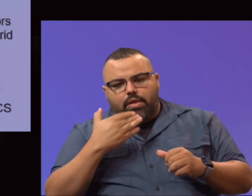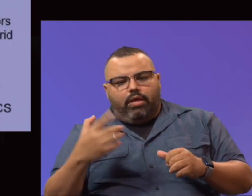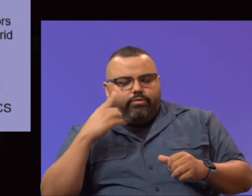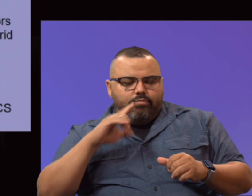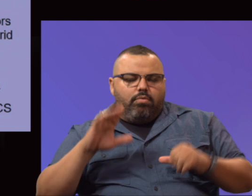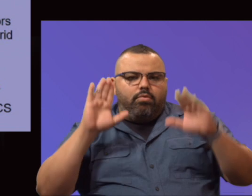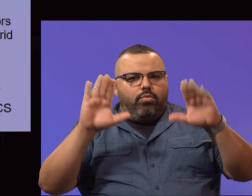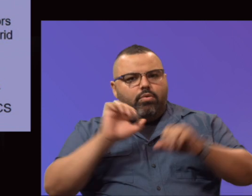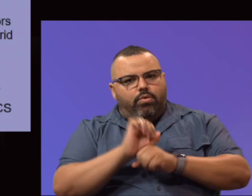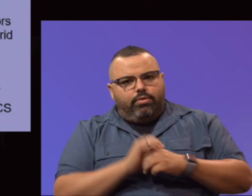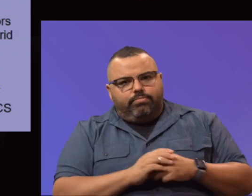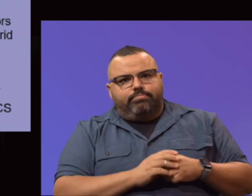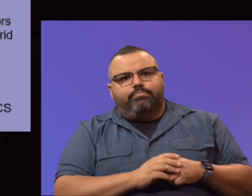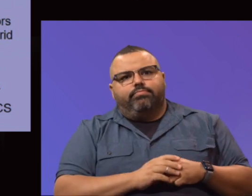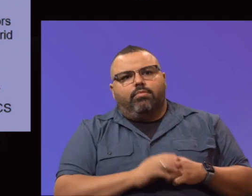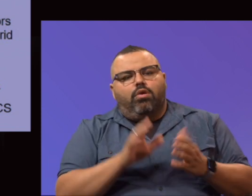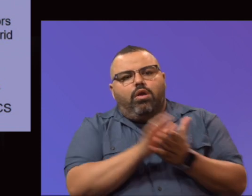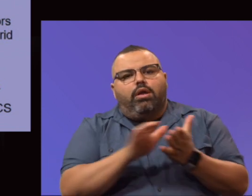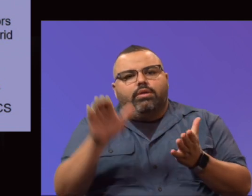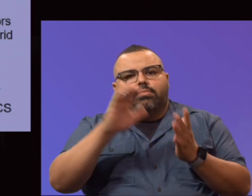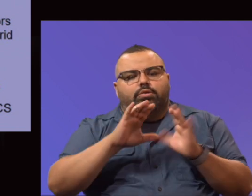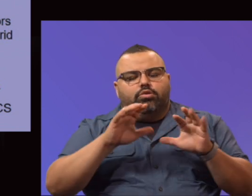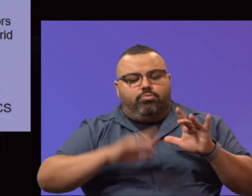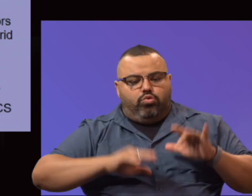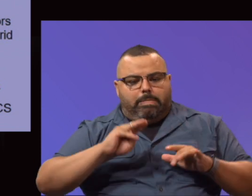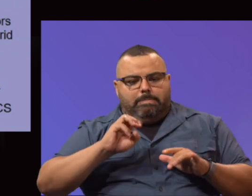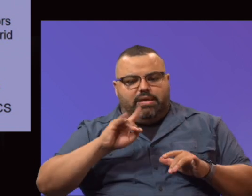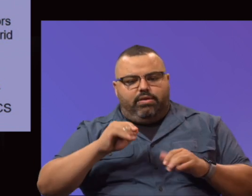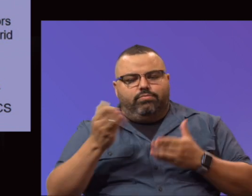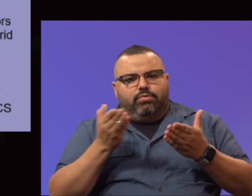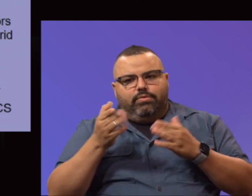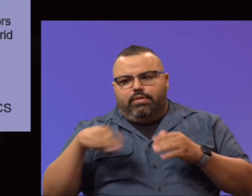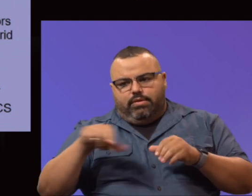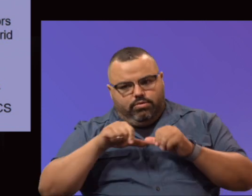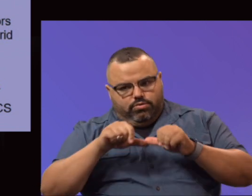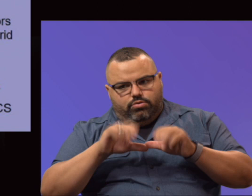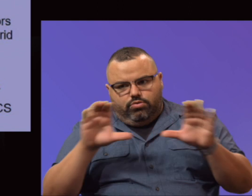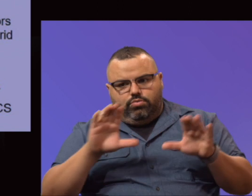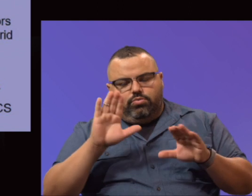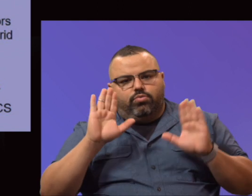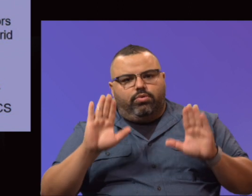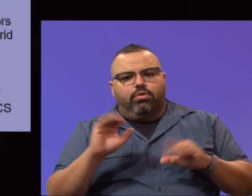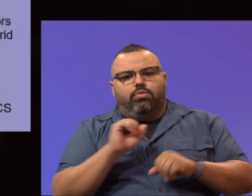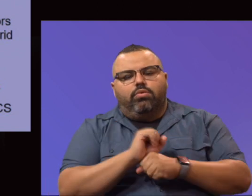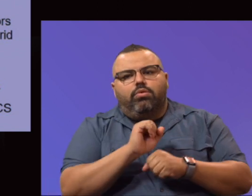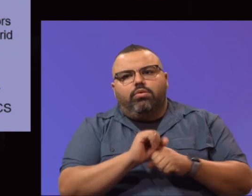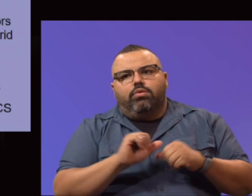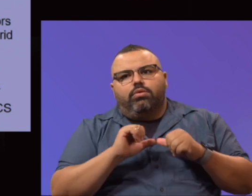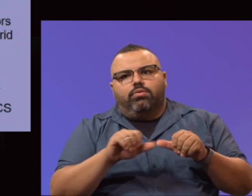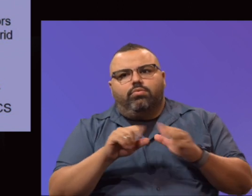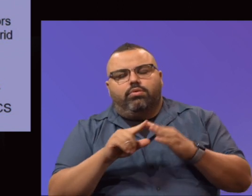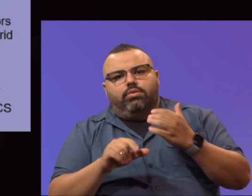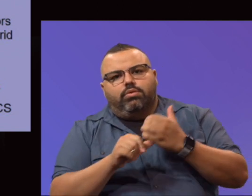Our Academic Computing and Media Services. They continue to do great work. They continue with assisting with the distribution of hundreds